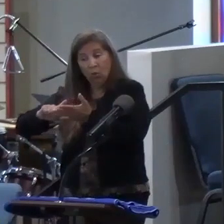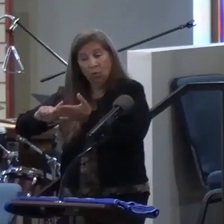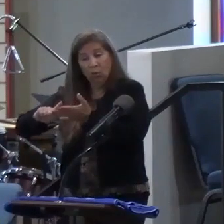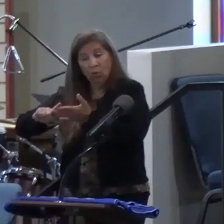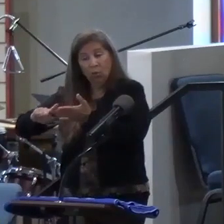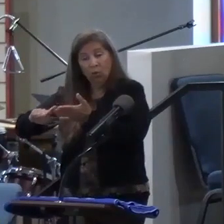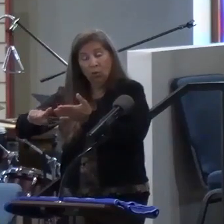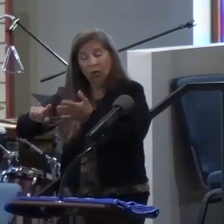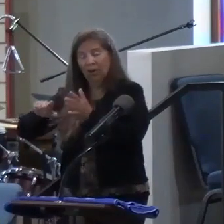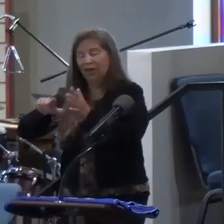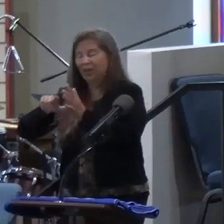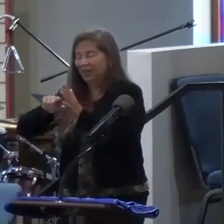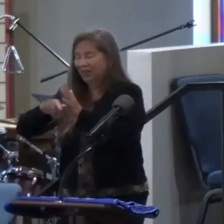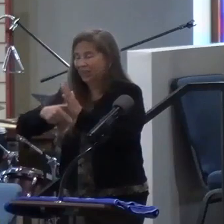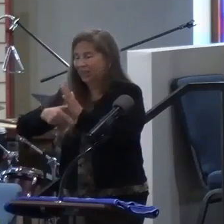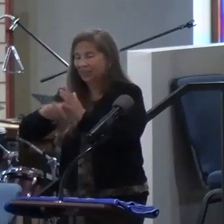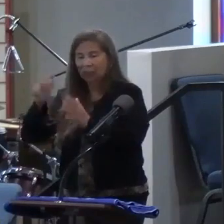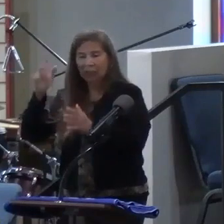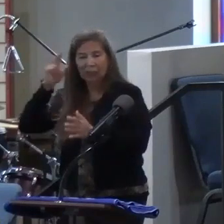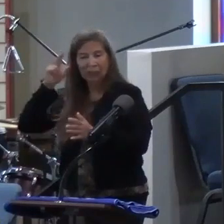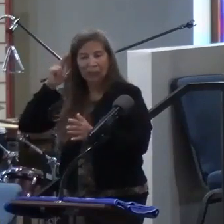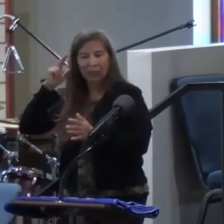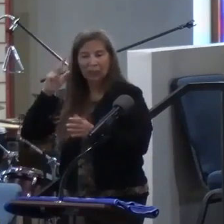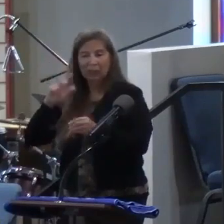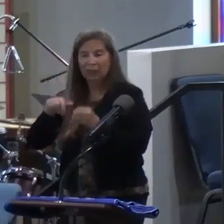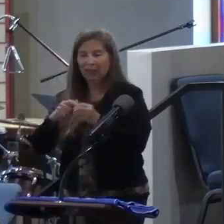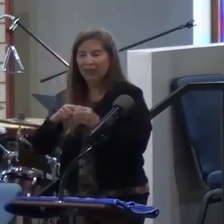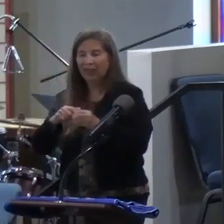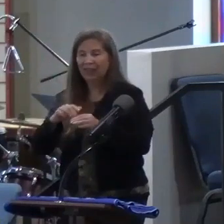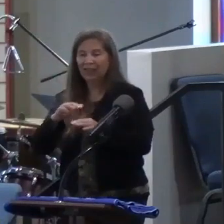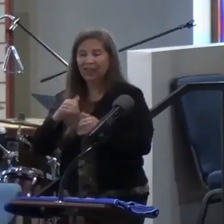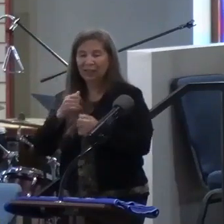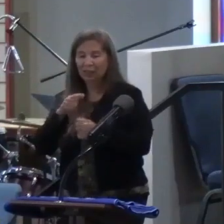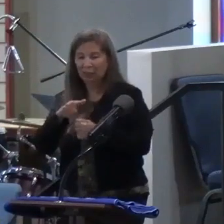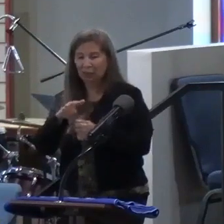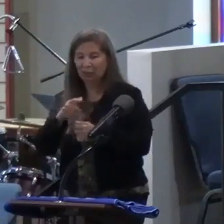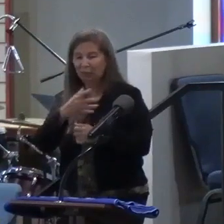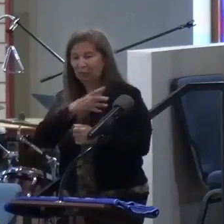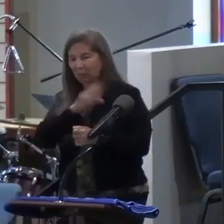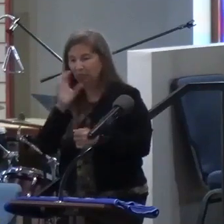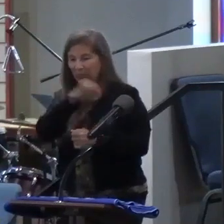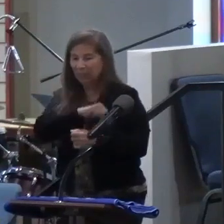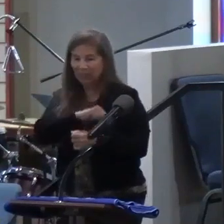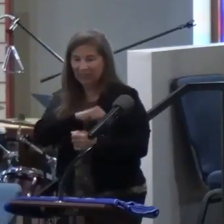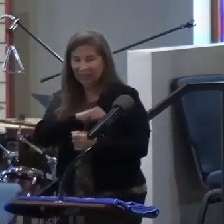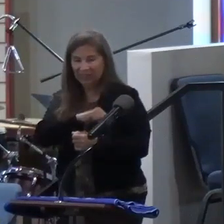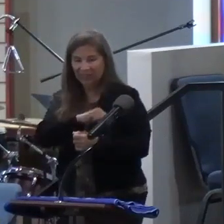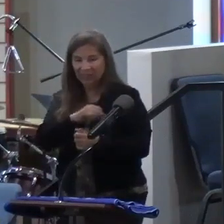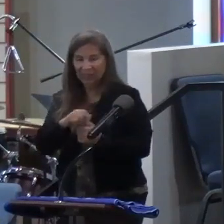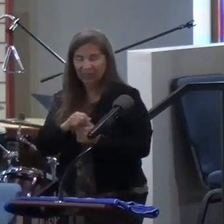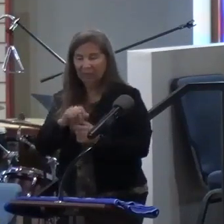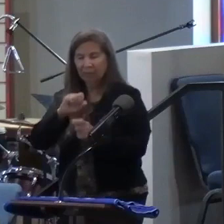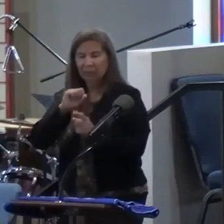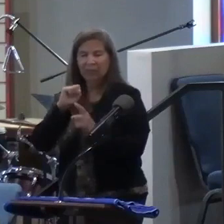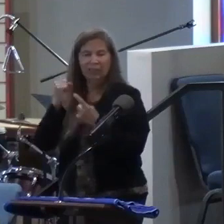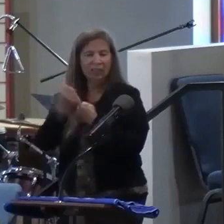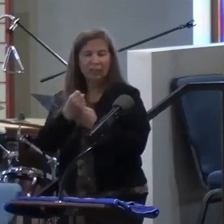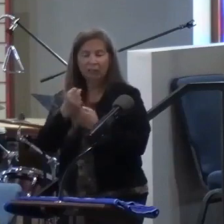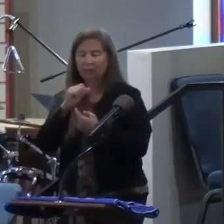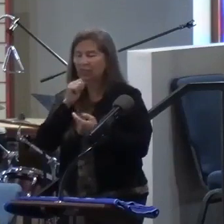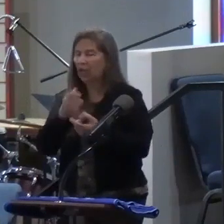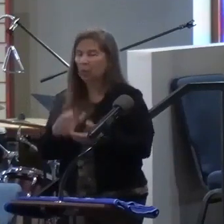how you missed it. Take a moment. I'm going to say, if I'm in that situation, I'm thinking I must have been unworthy